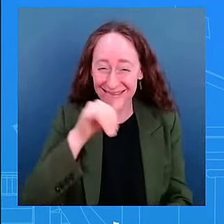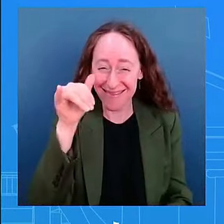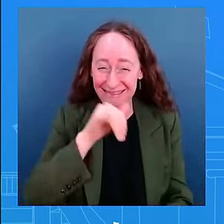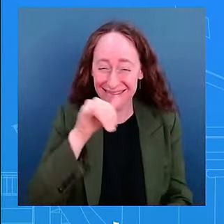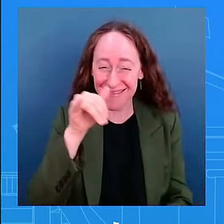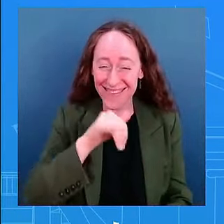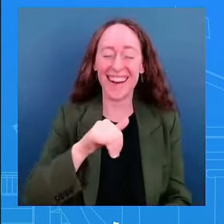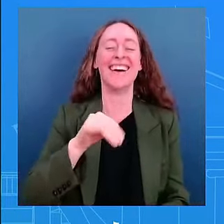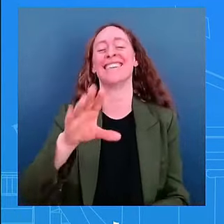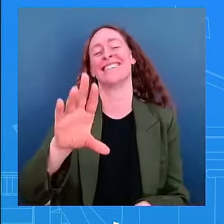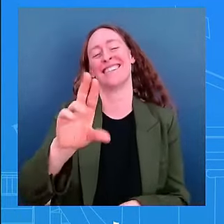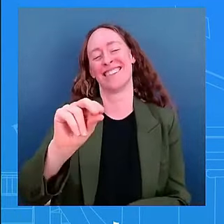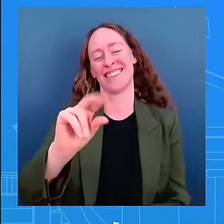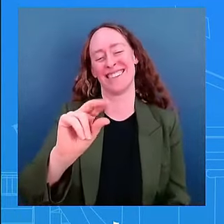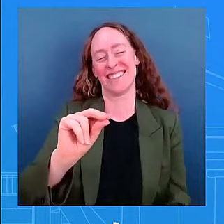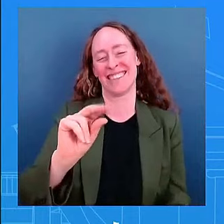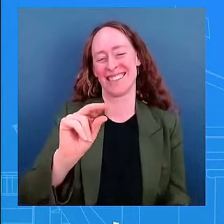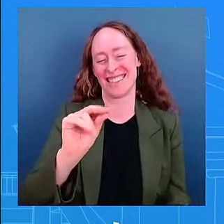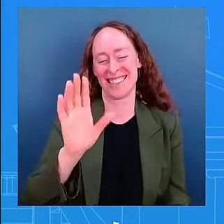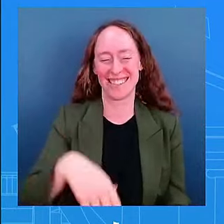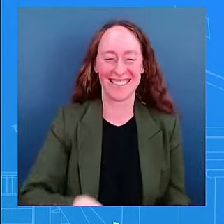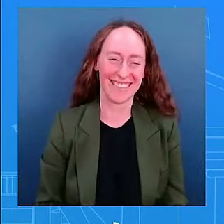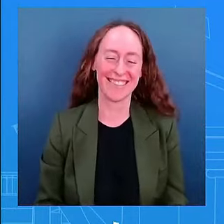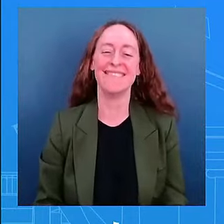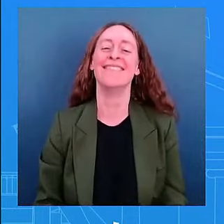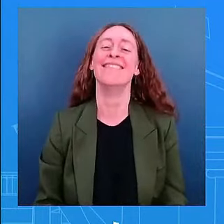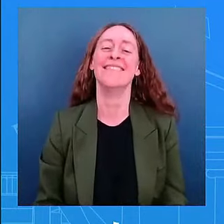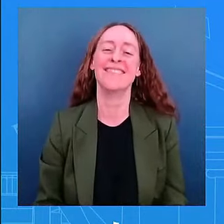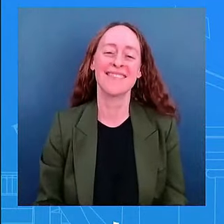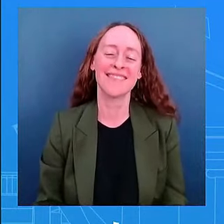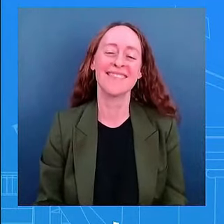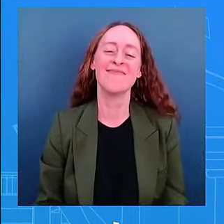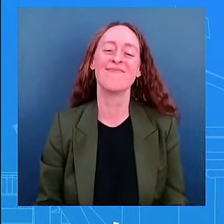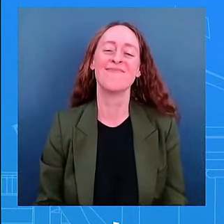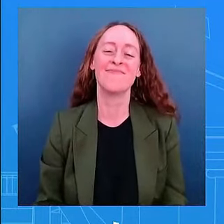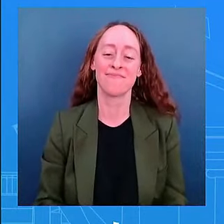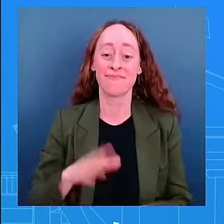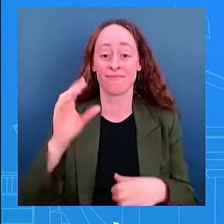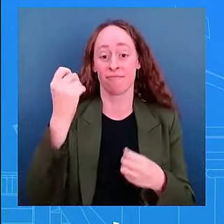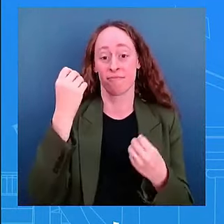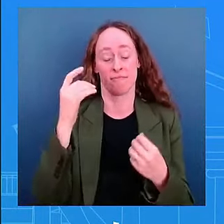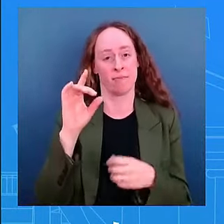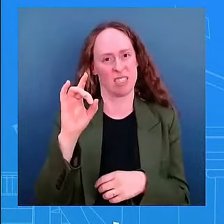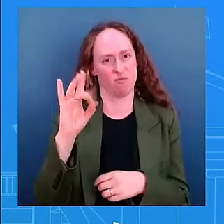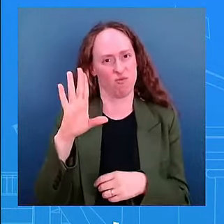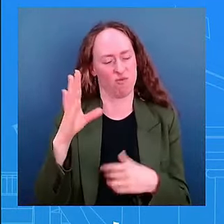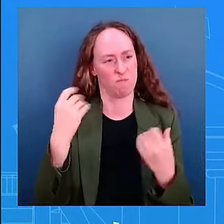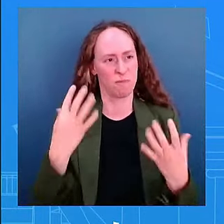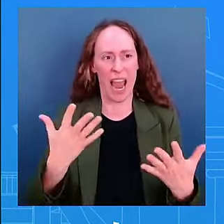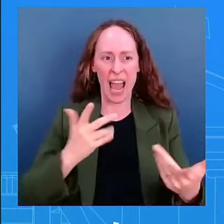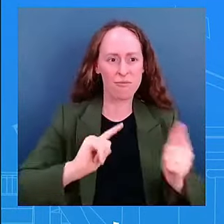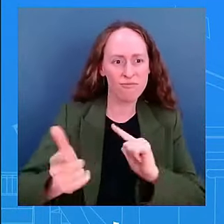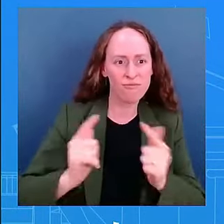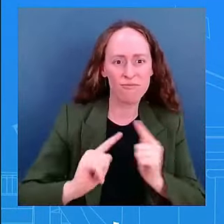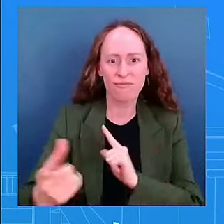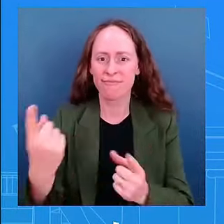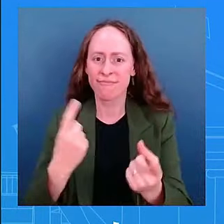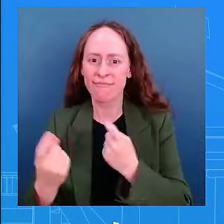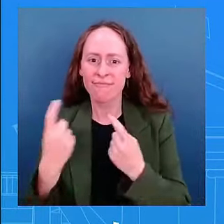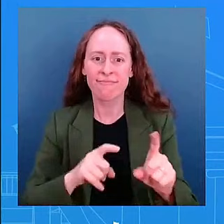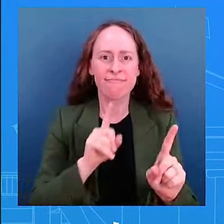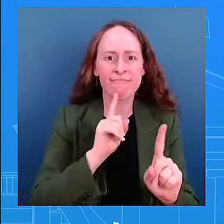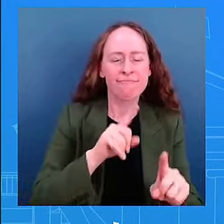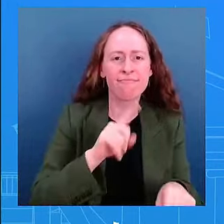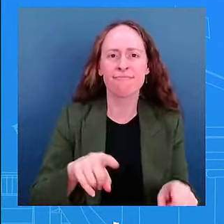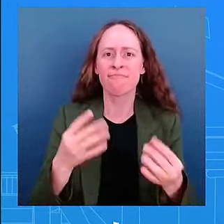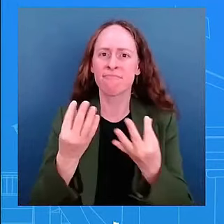so we've shared a lot of moments together and important exchanges we are proud to be a White House that understands the importance of